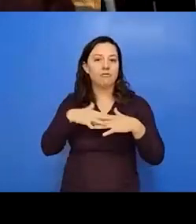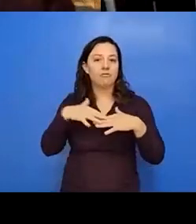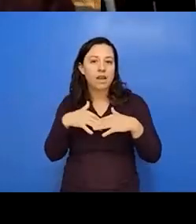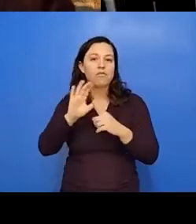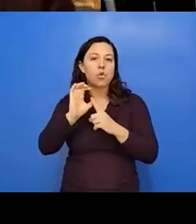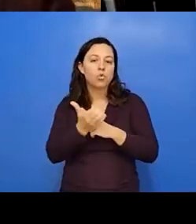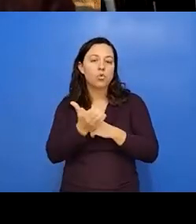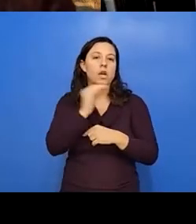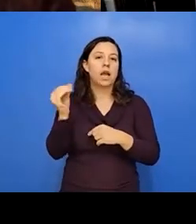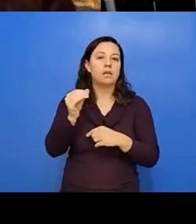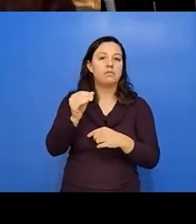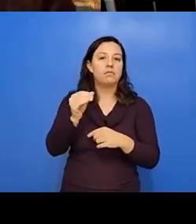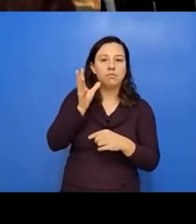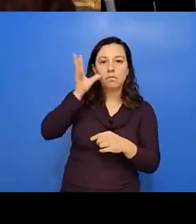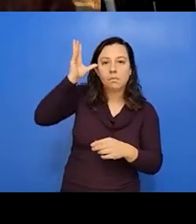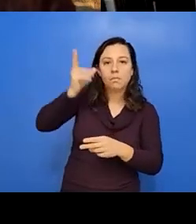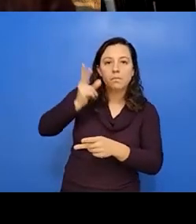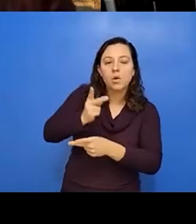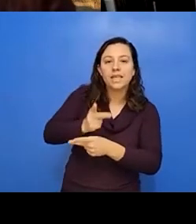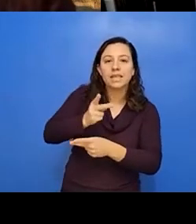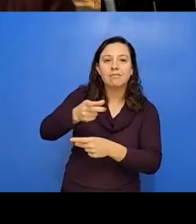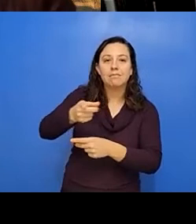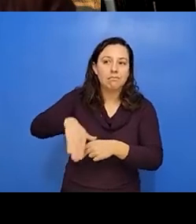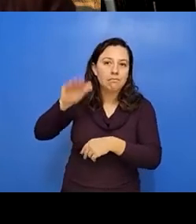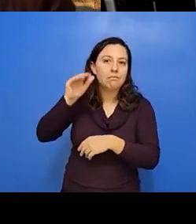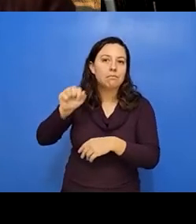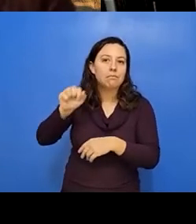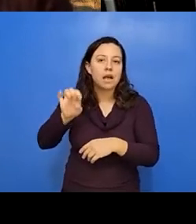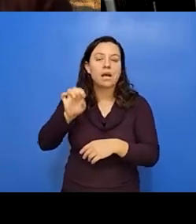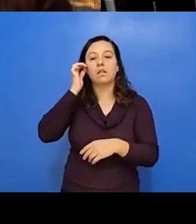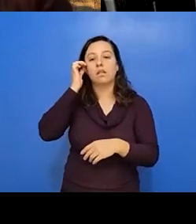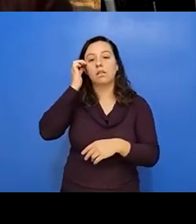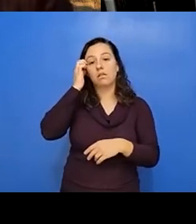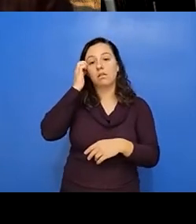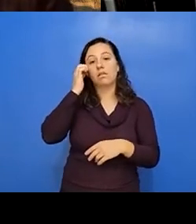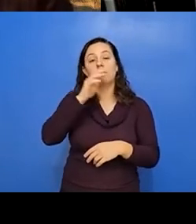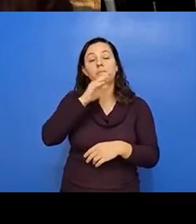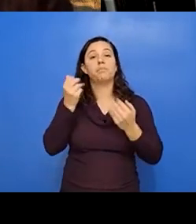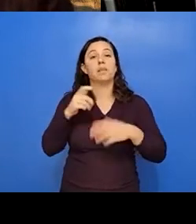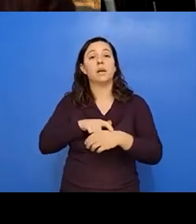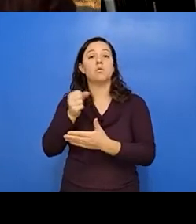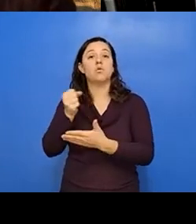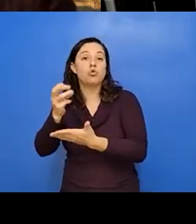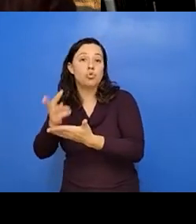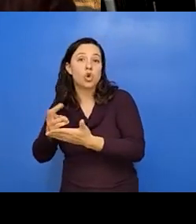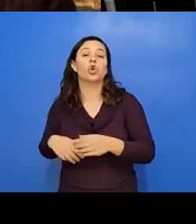parenting. And a lot of times social workers and state